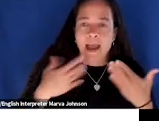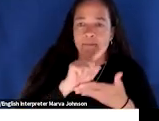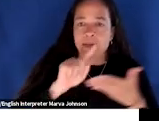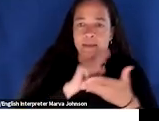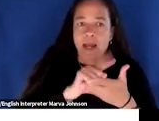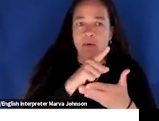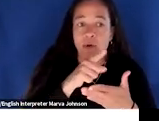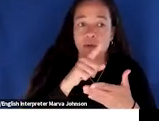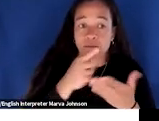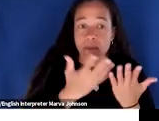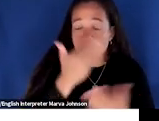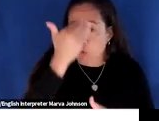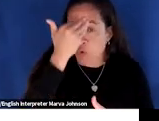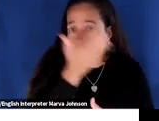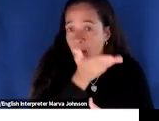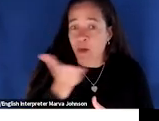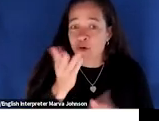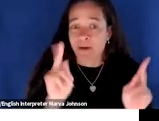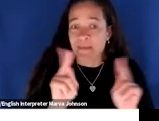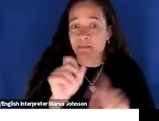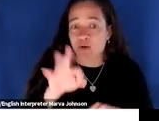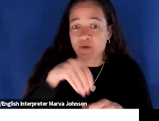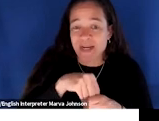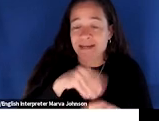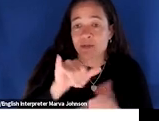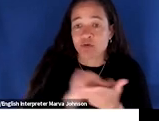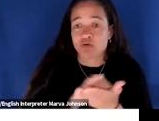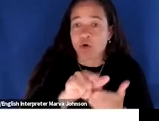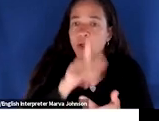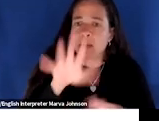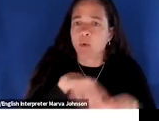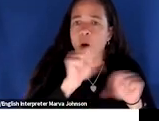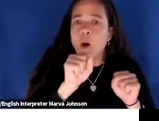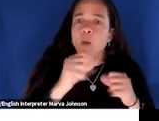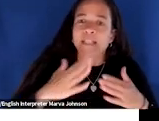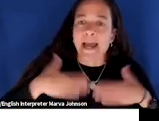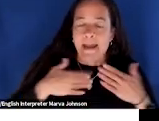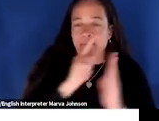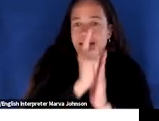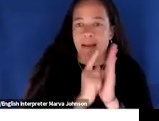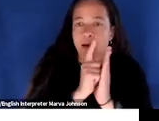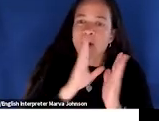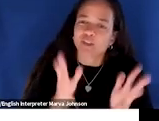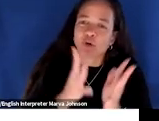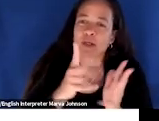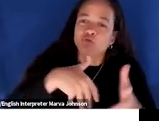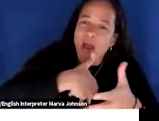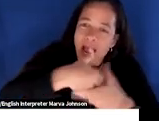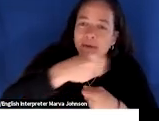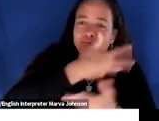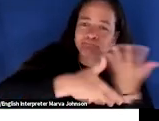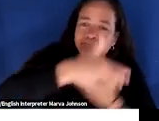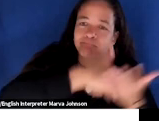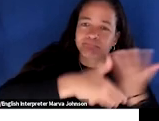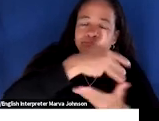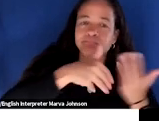maybe they're familiar to you if you're in the new york area they're going to be hosting a fantastic happy hour encourage you to get out uh i was just up in new york with the board and the team